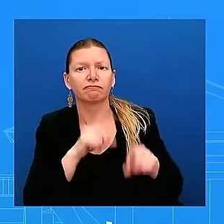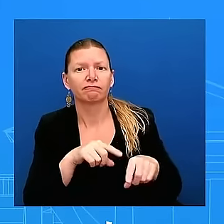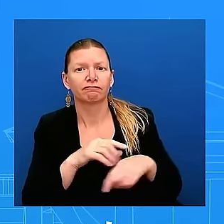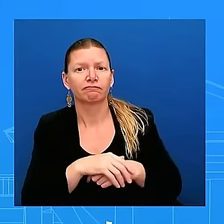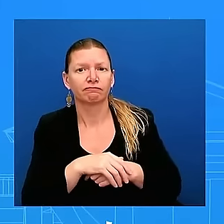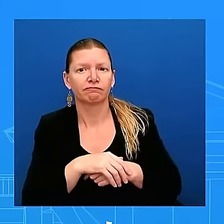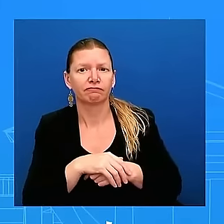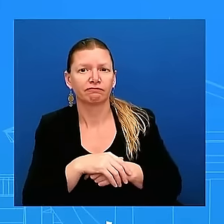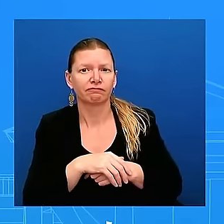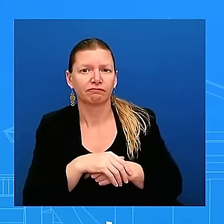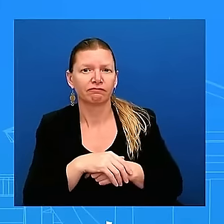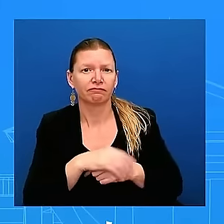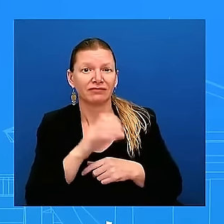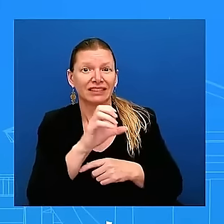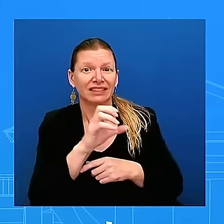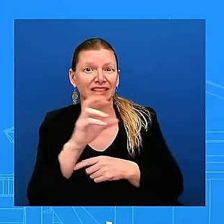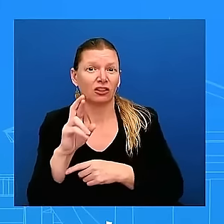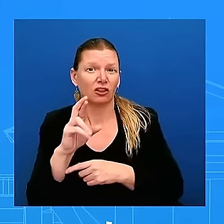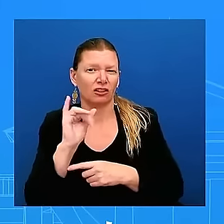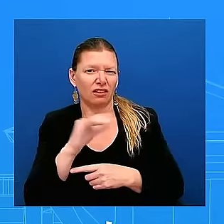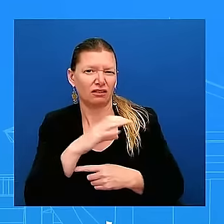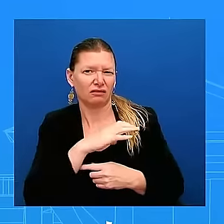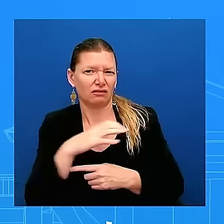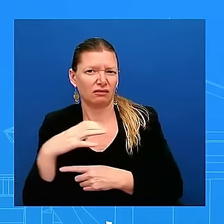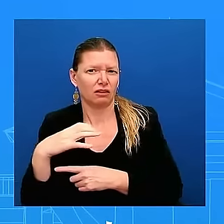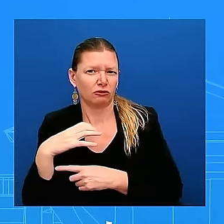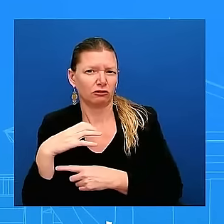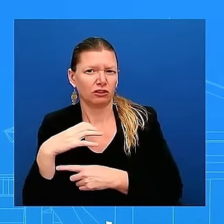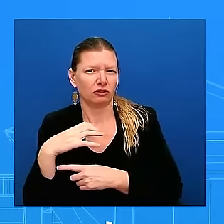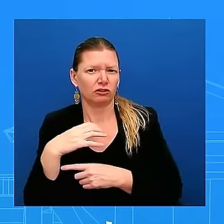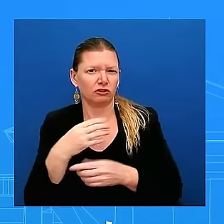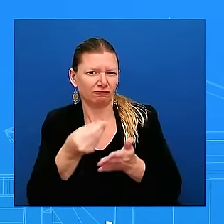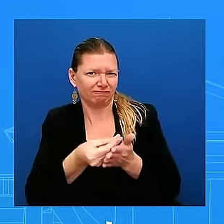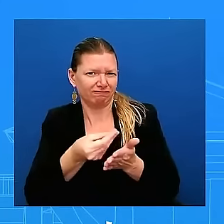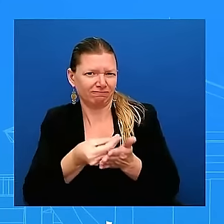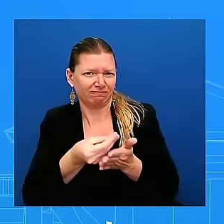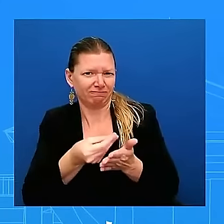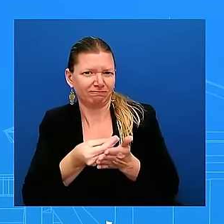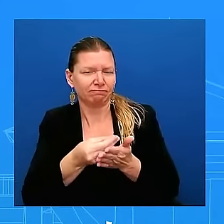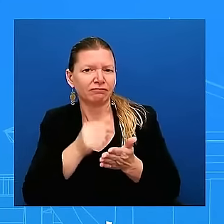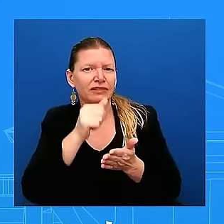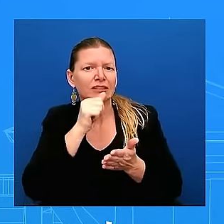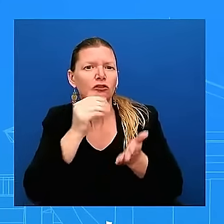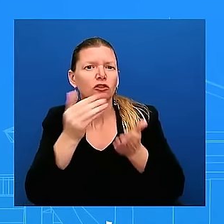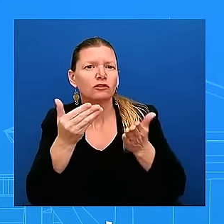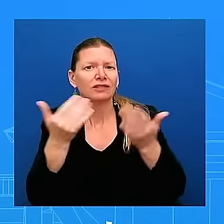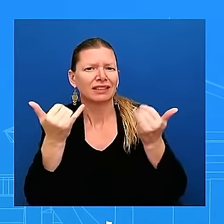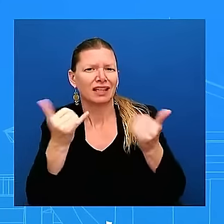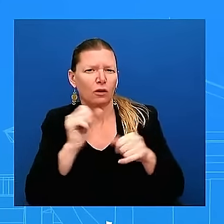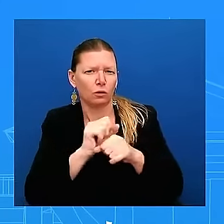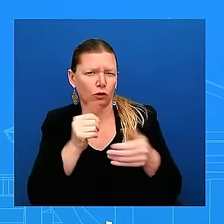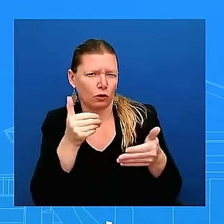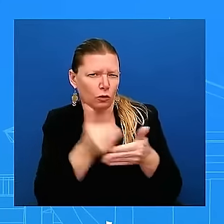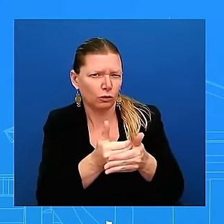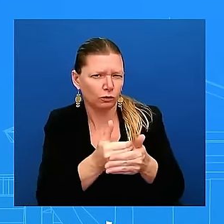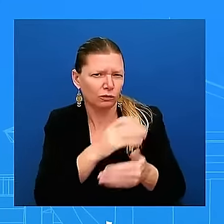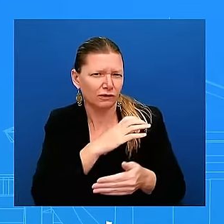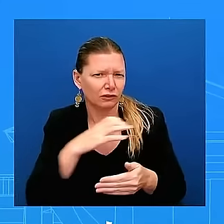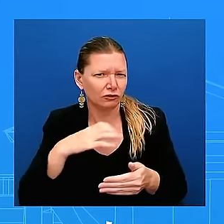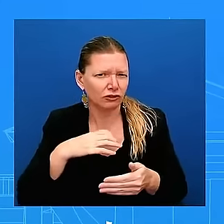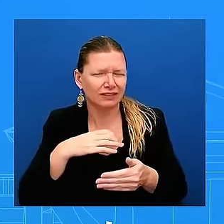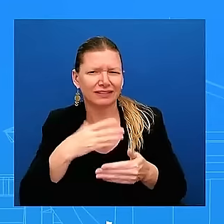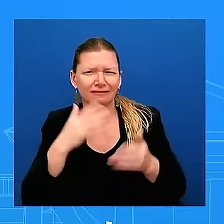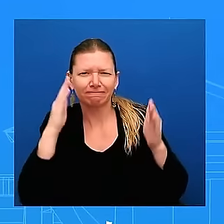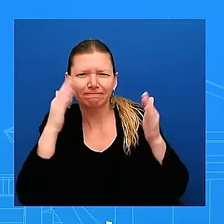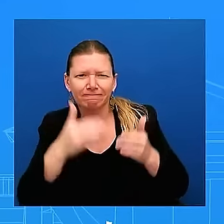the Secret Service is working closely with Congress on their needs and so there can be many avenues uh to get there uh